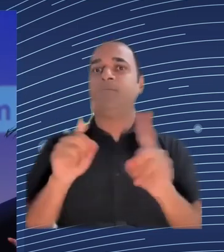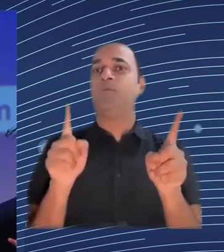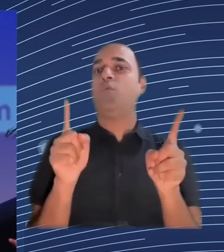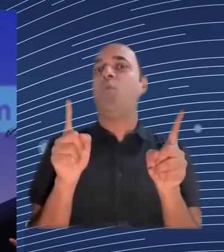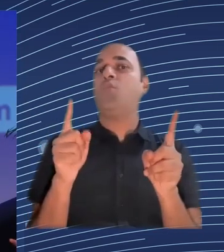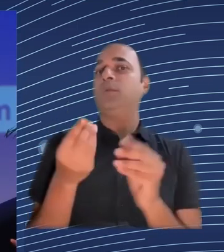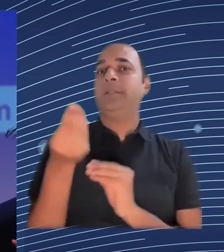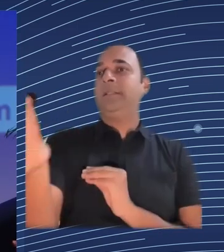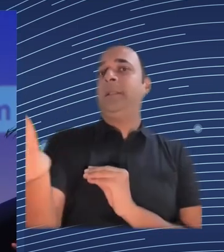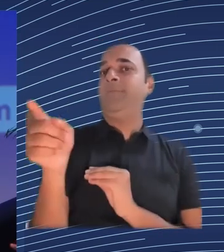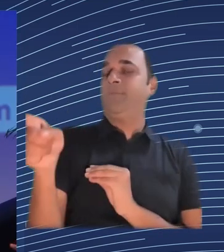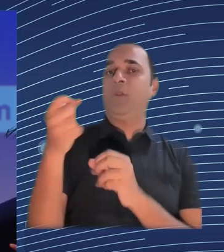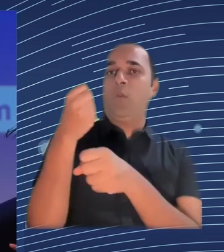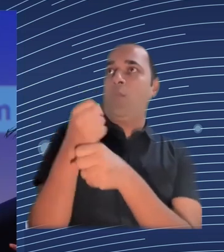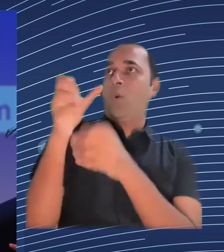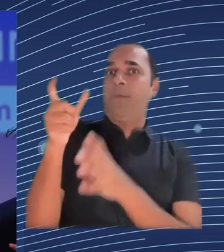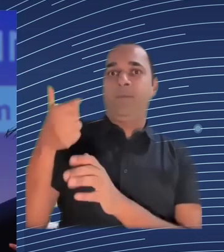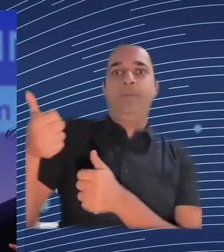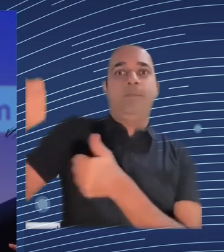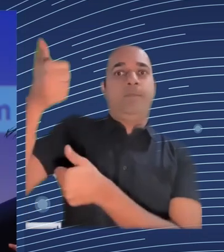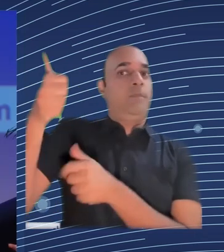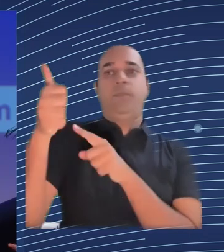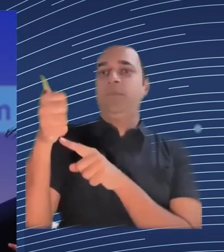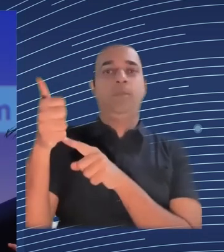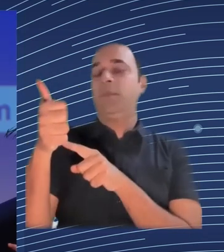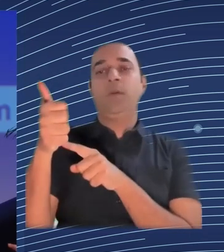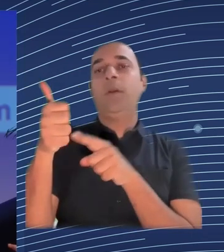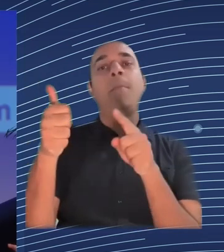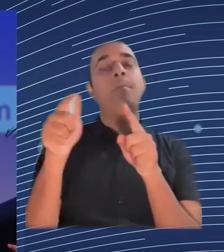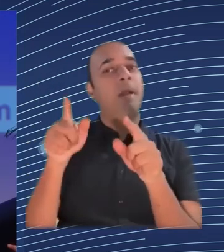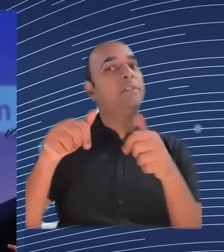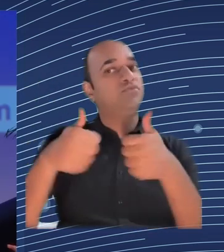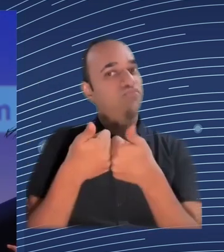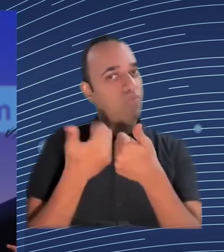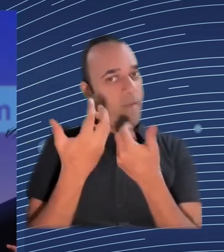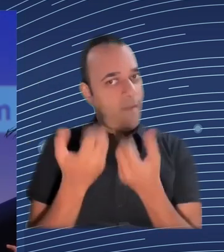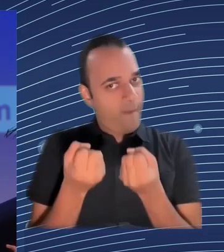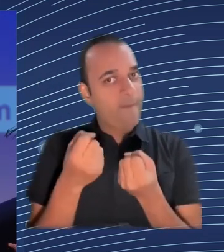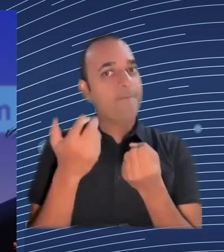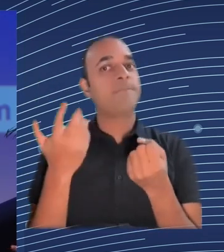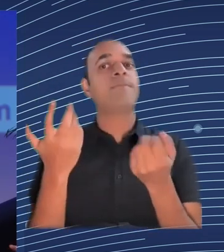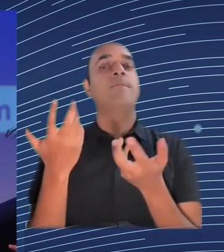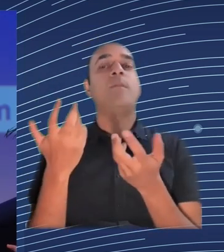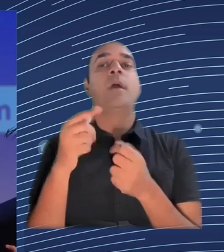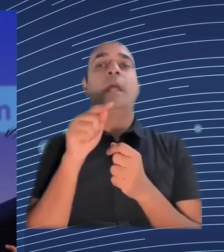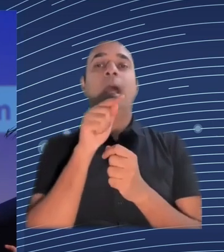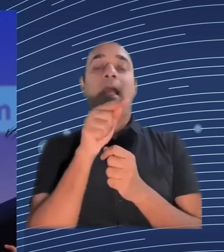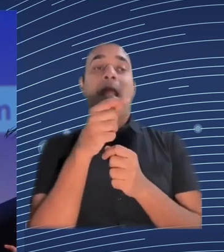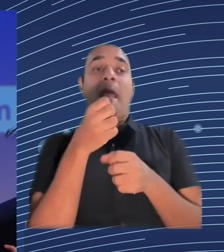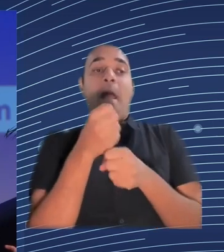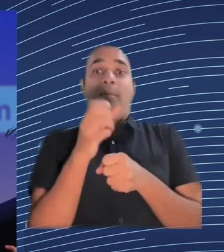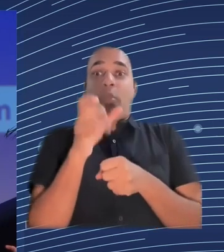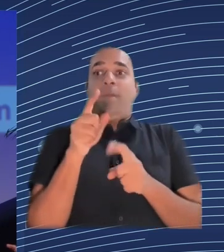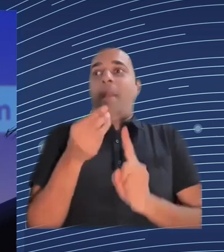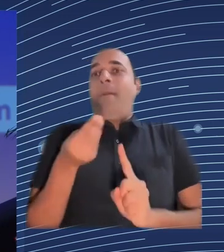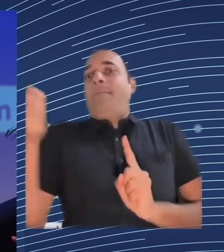accountability audits for example with Elrond or this big issue when the third party is paid